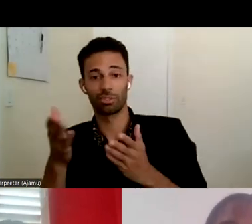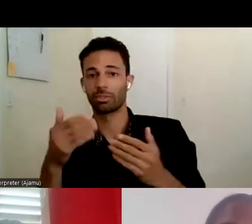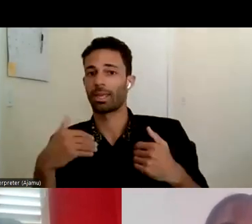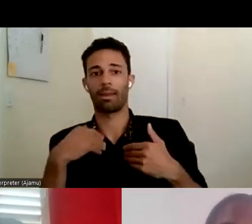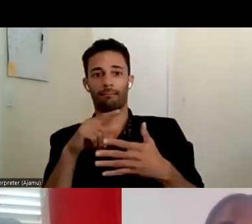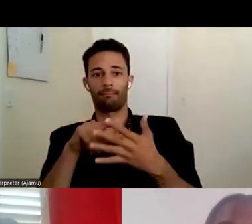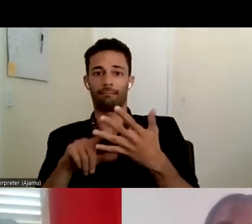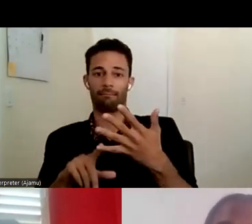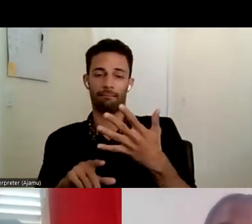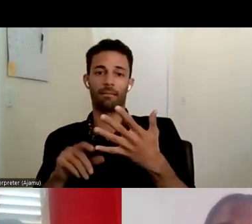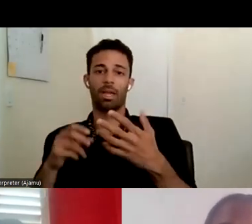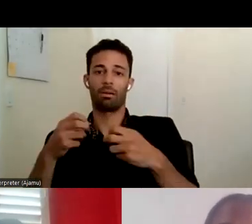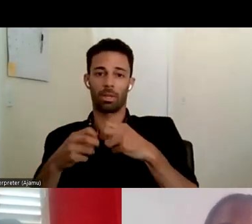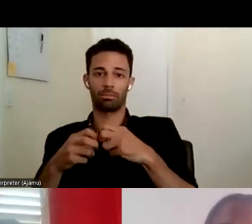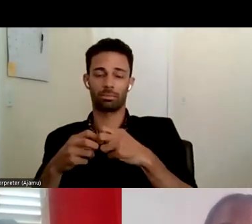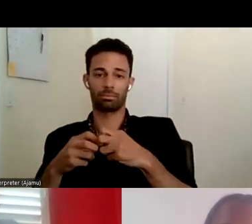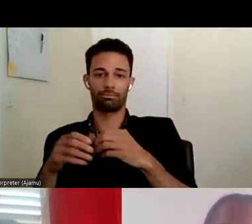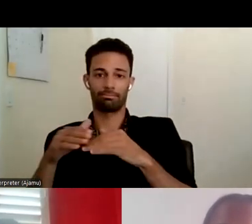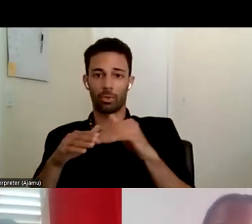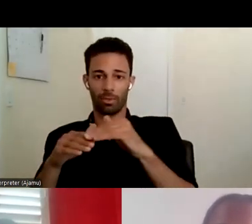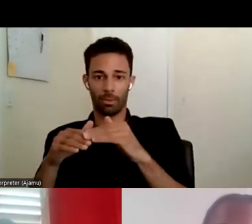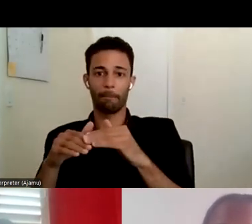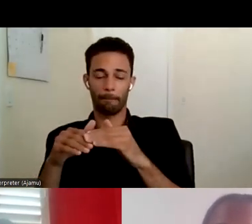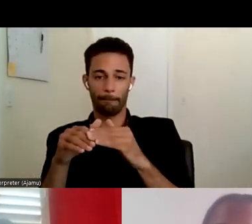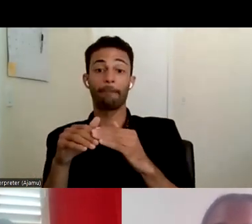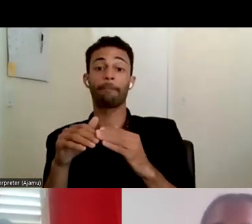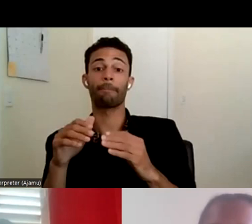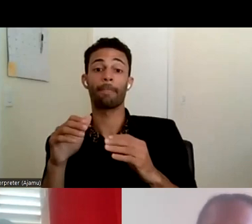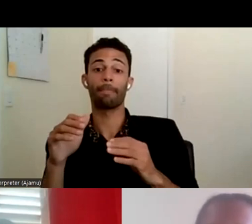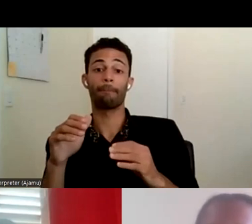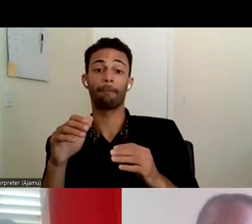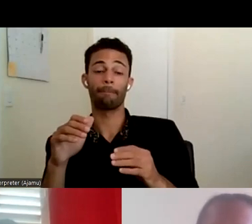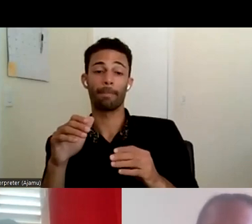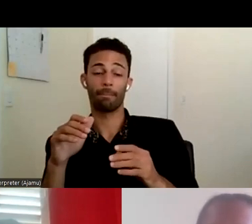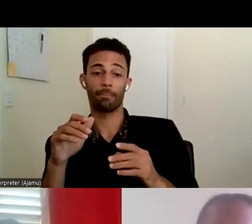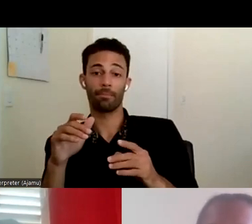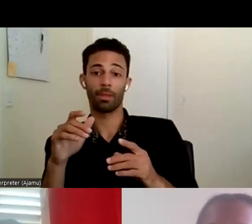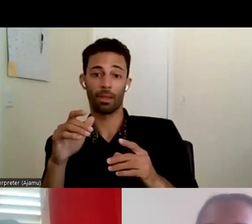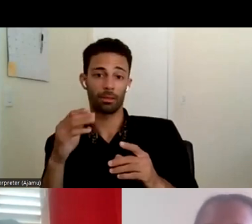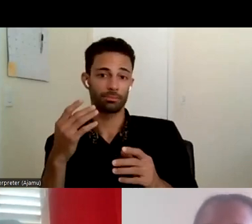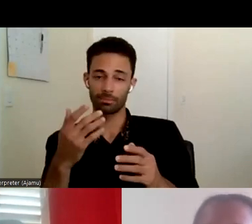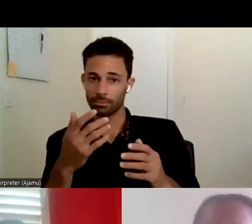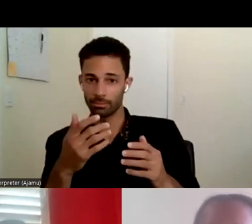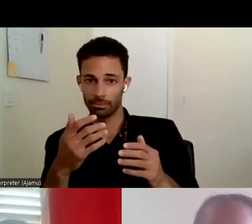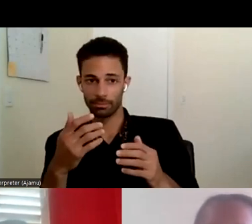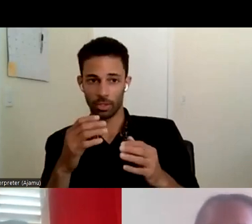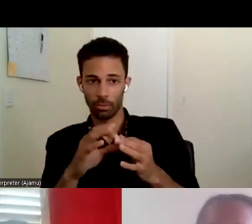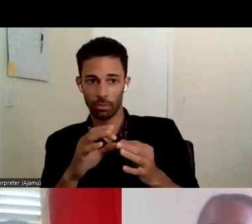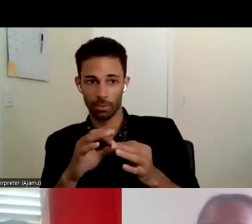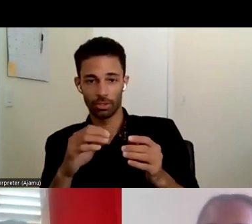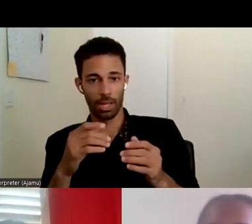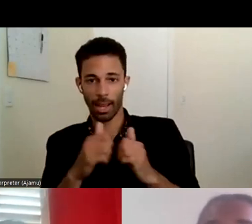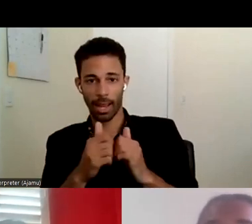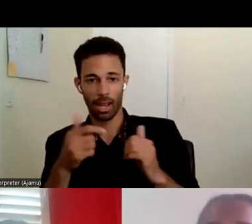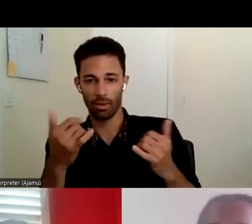intersecting. I believe Sarah mentioned in the chat like you know how would this person even get to someone